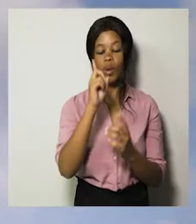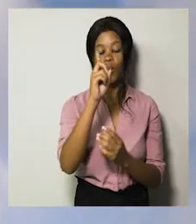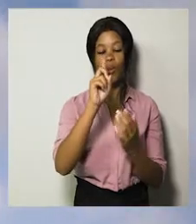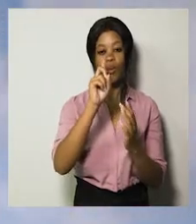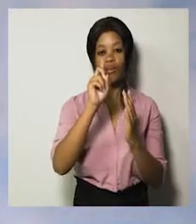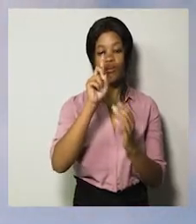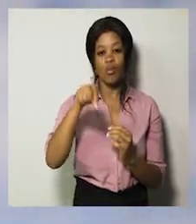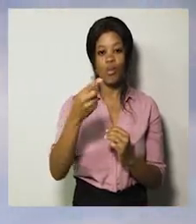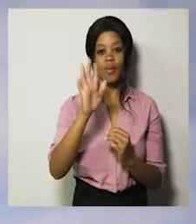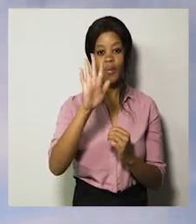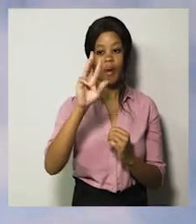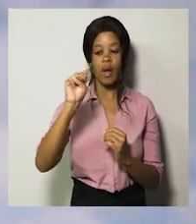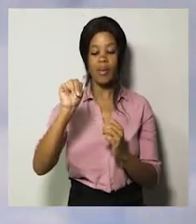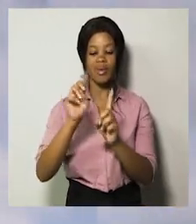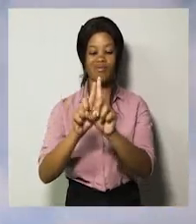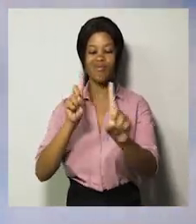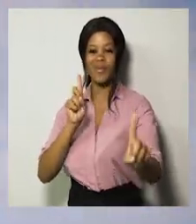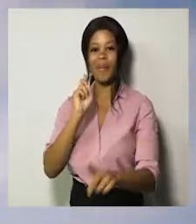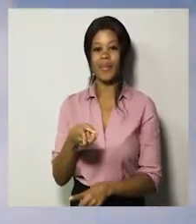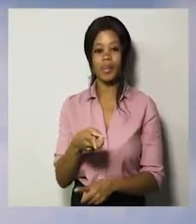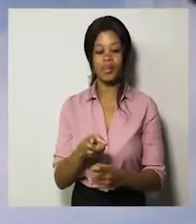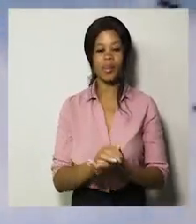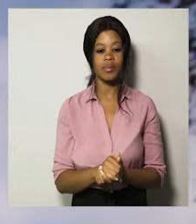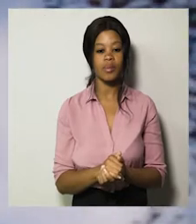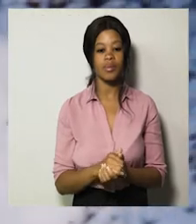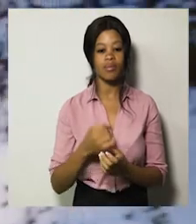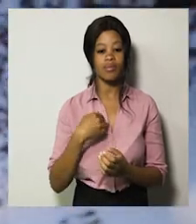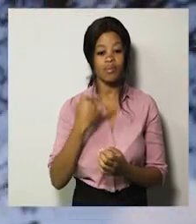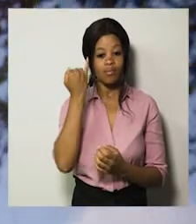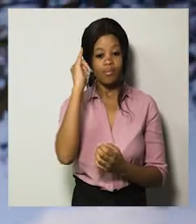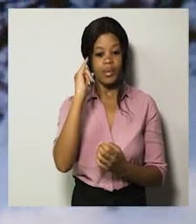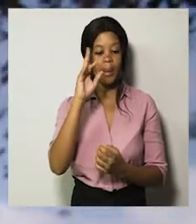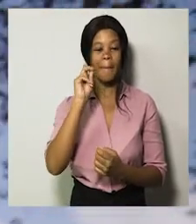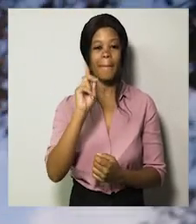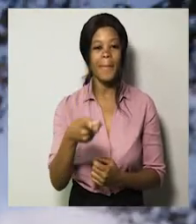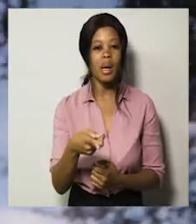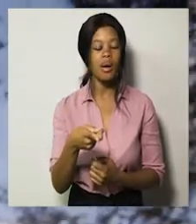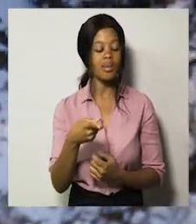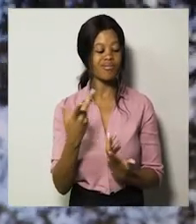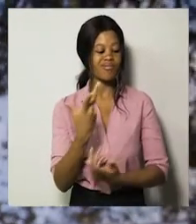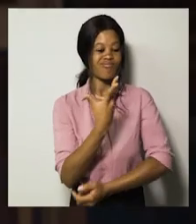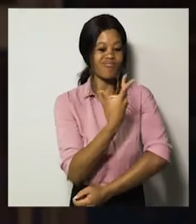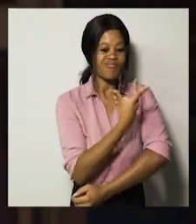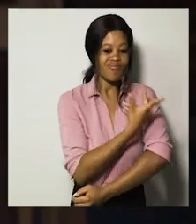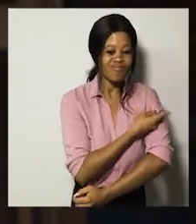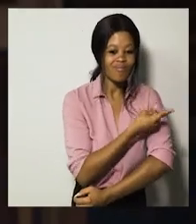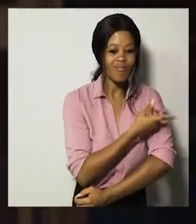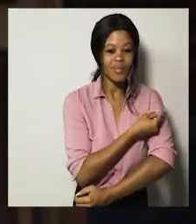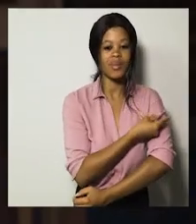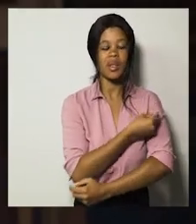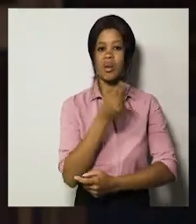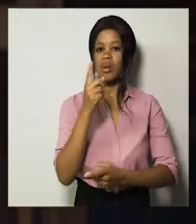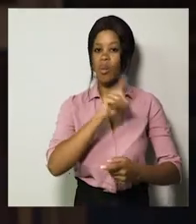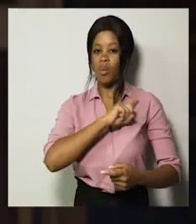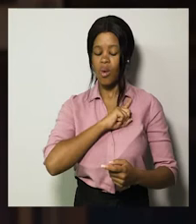the follow the places they can travel